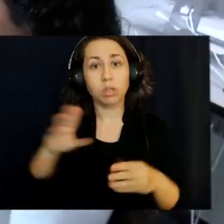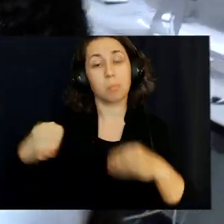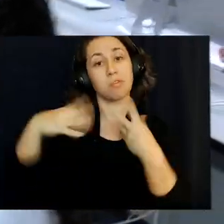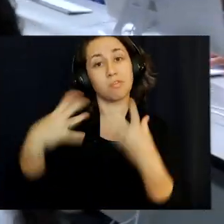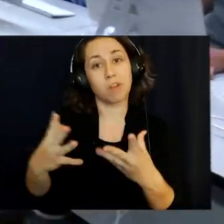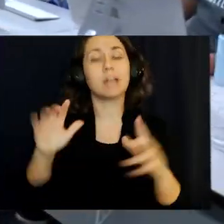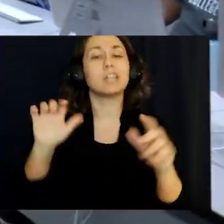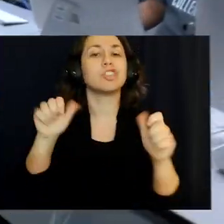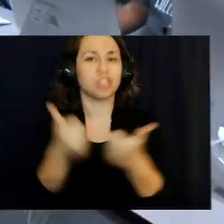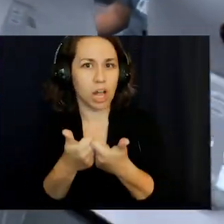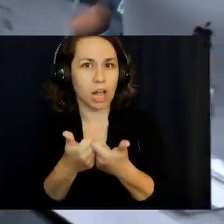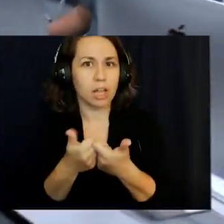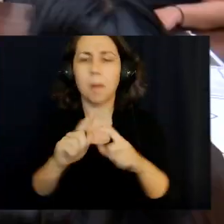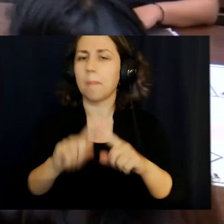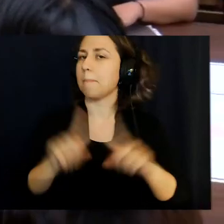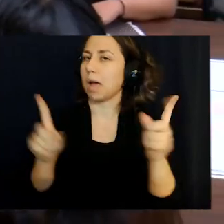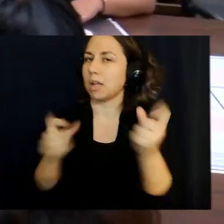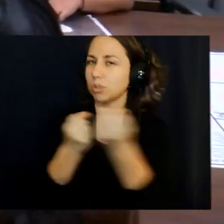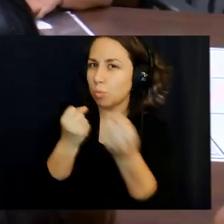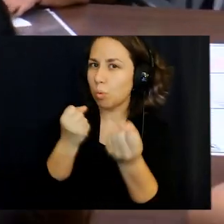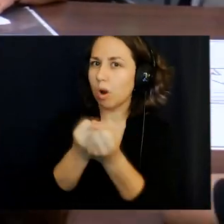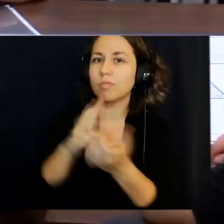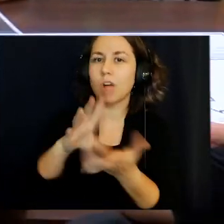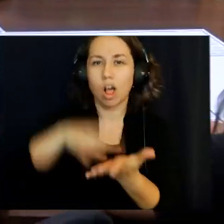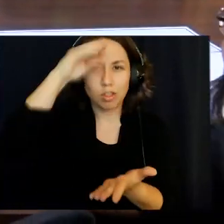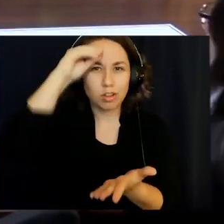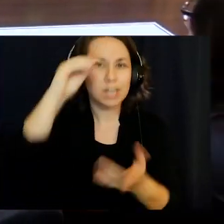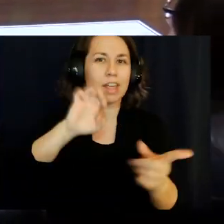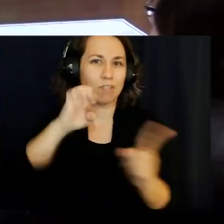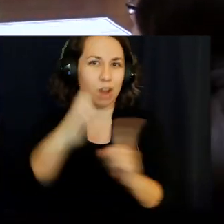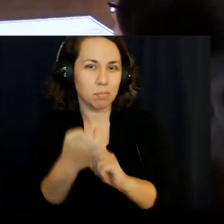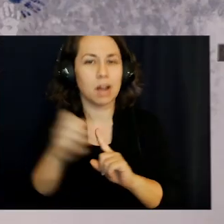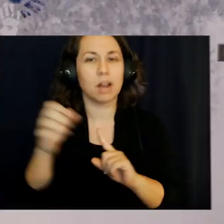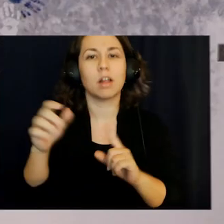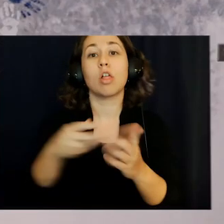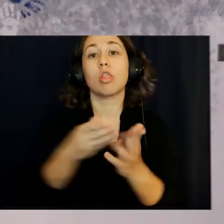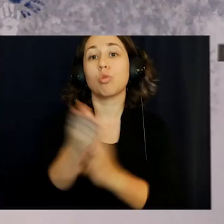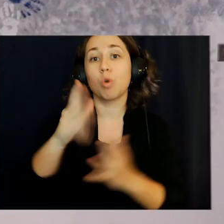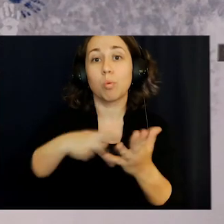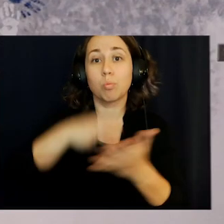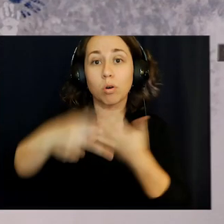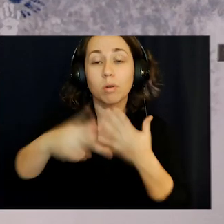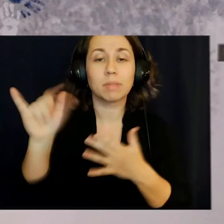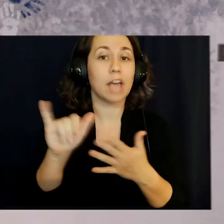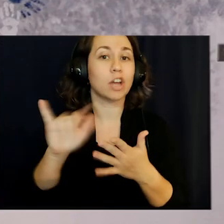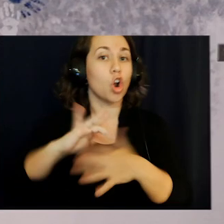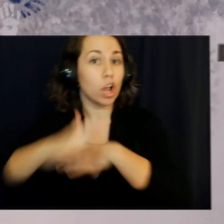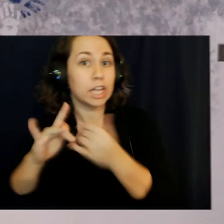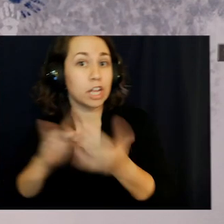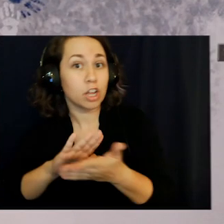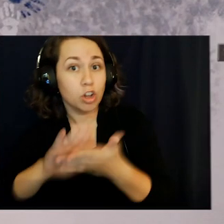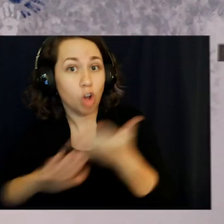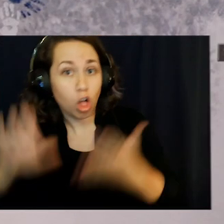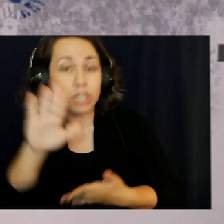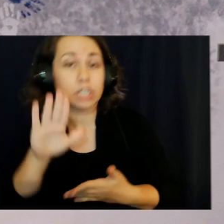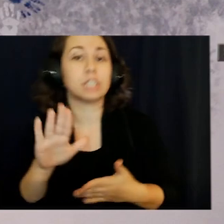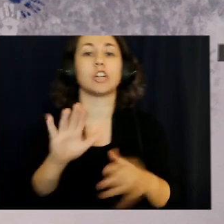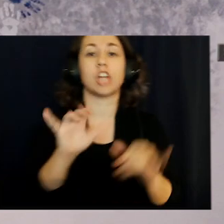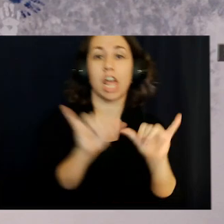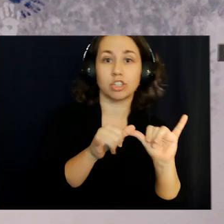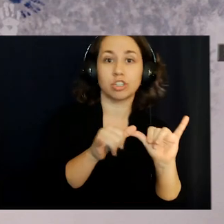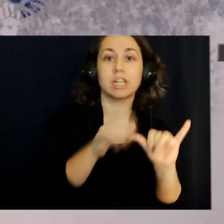focus of providing a challenging yet supportive learning environment through programs like early college,